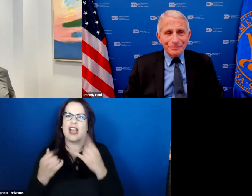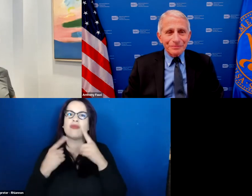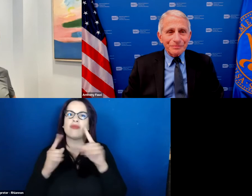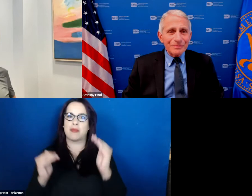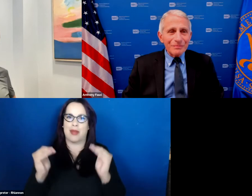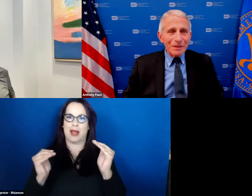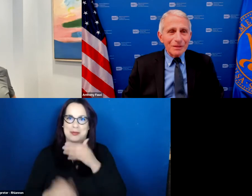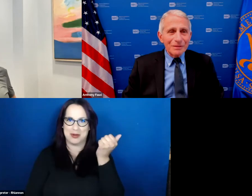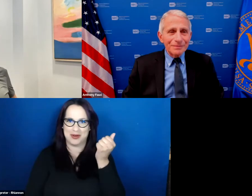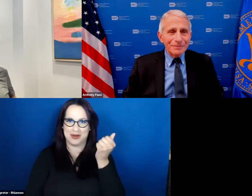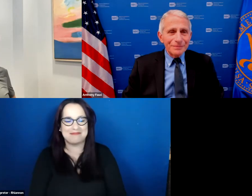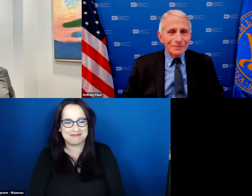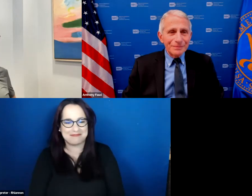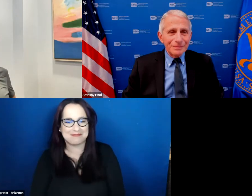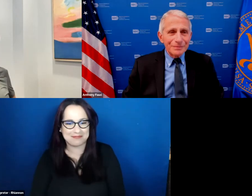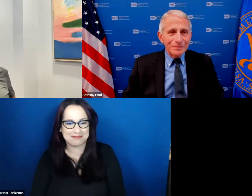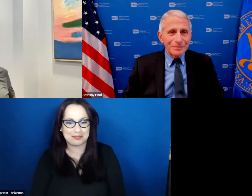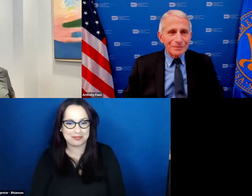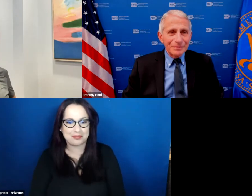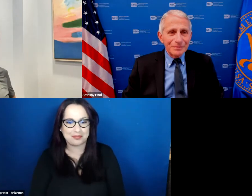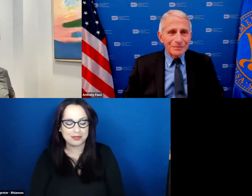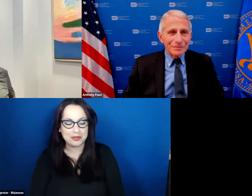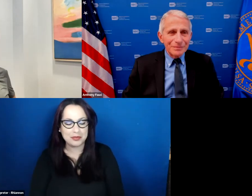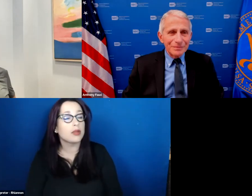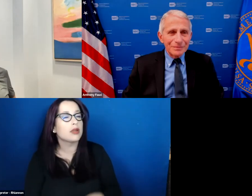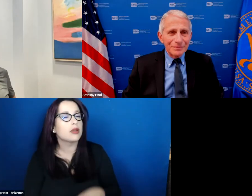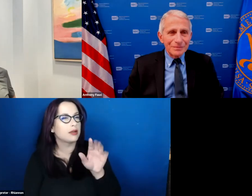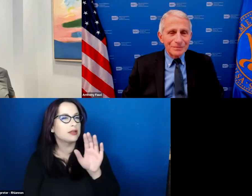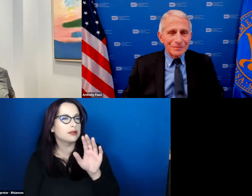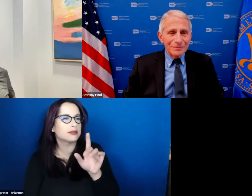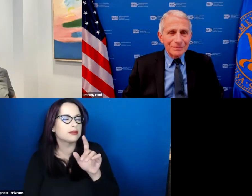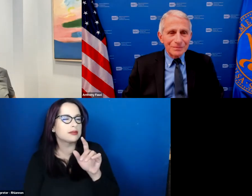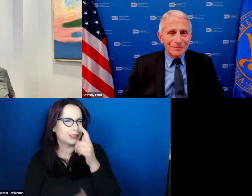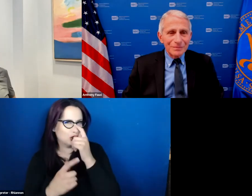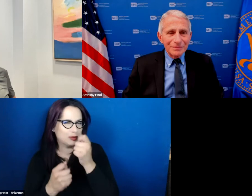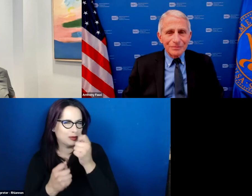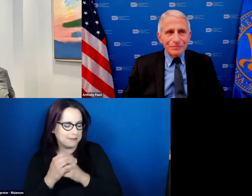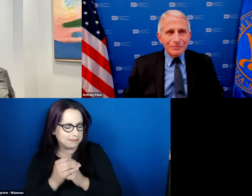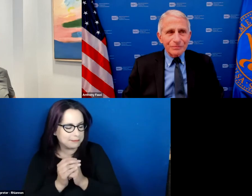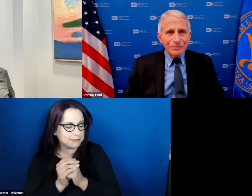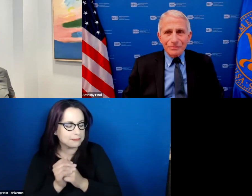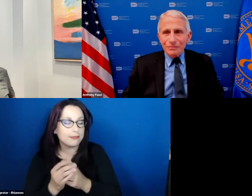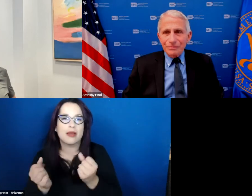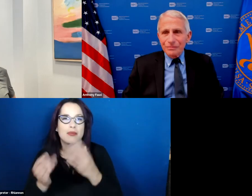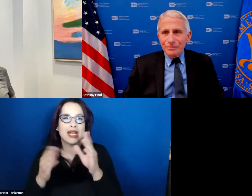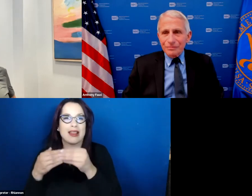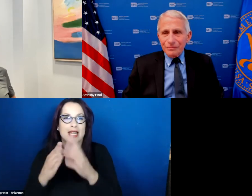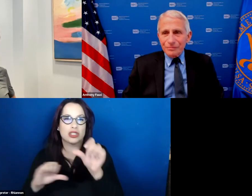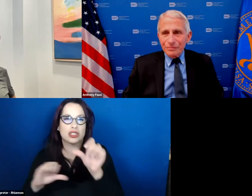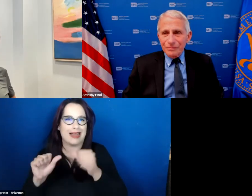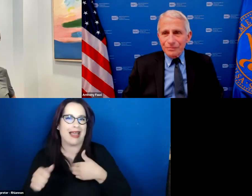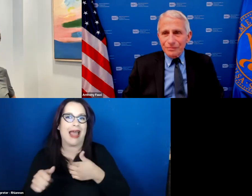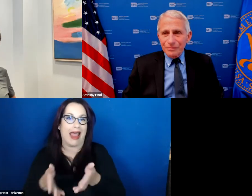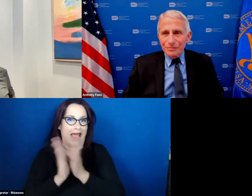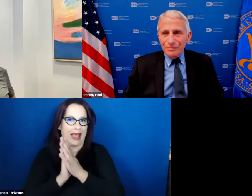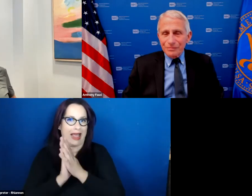do you think you know it's interesting I asked that question of a lot of uh leaders in science and often the beginning